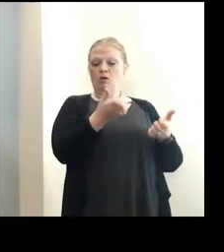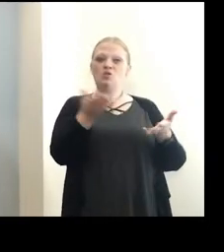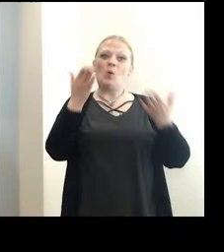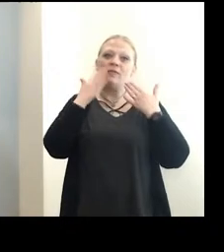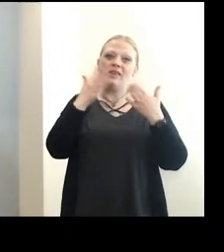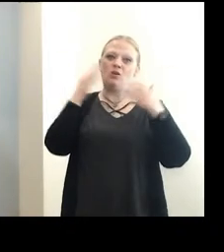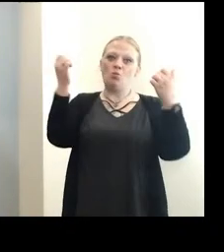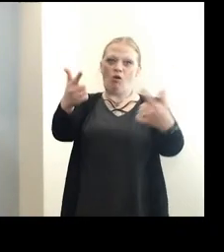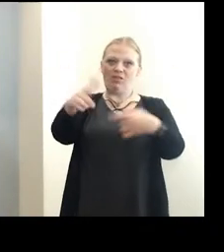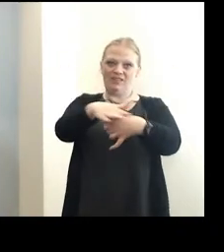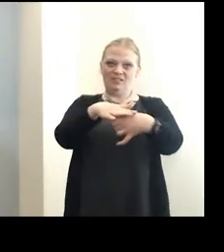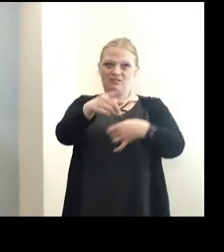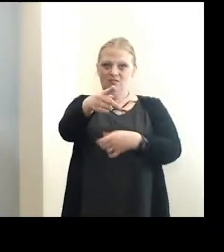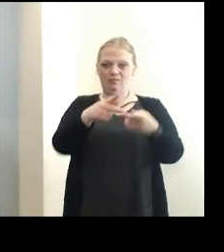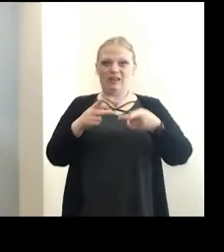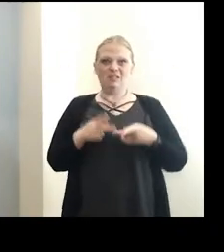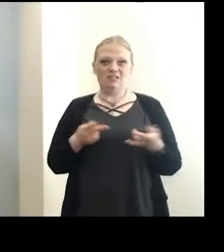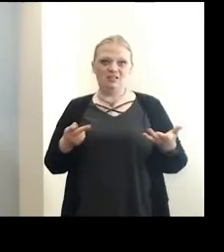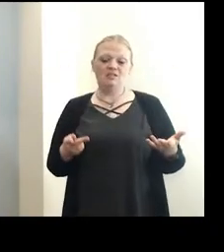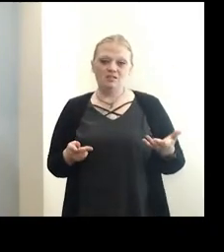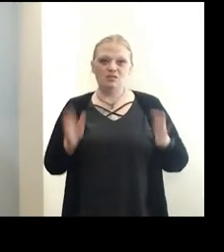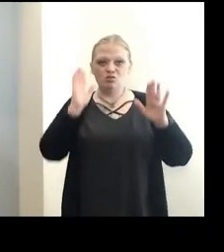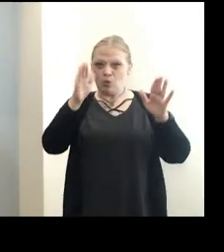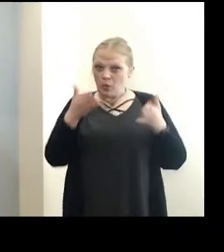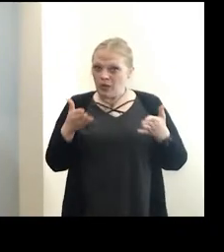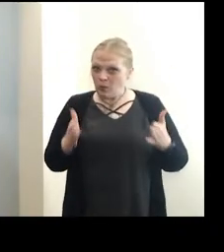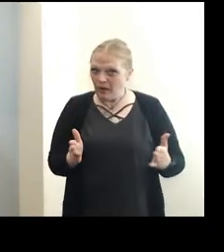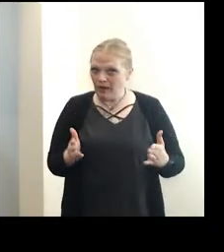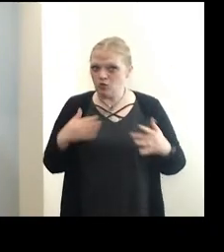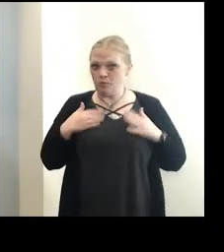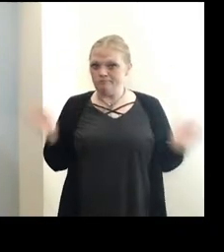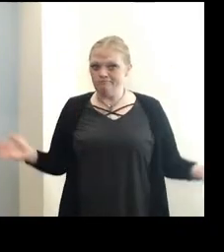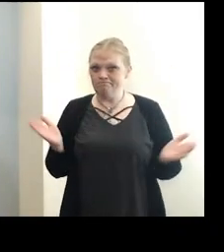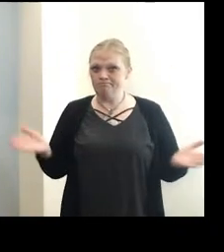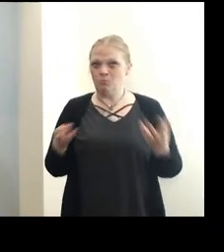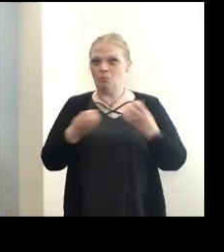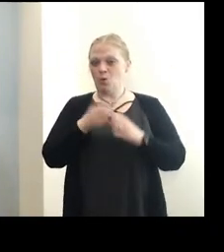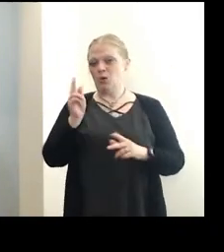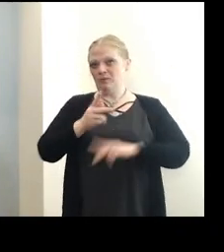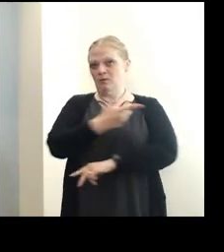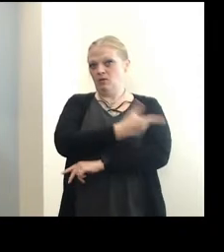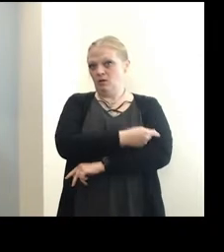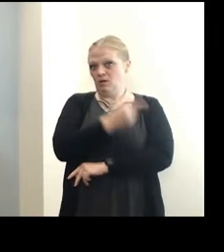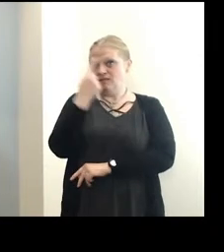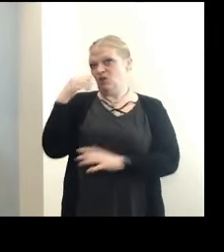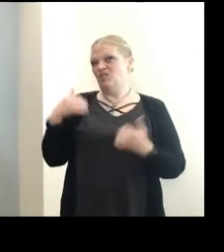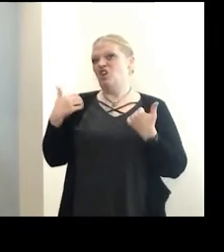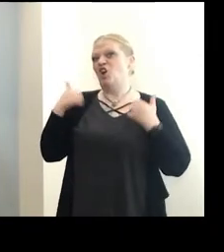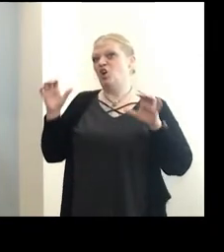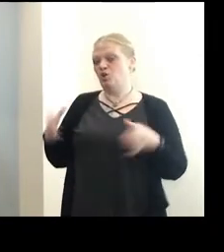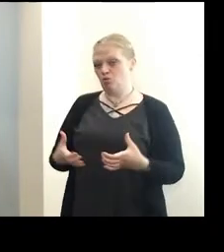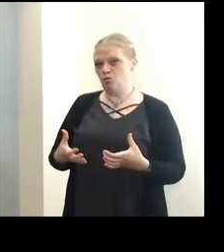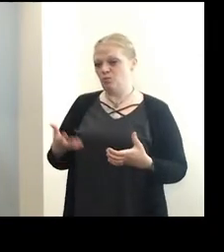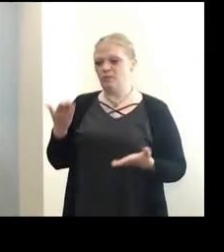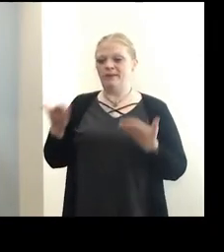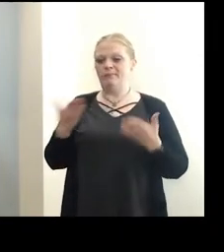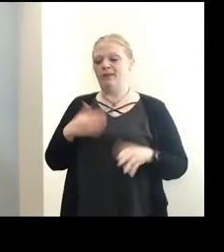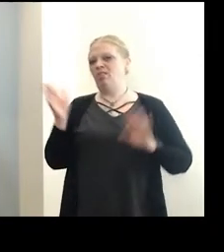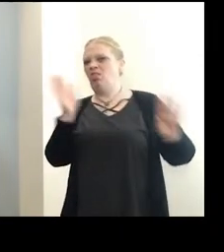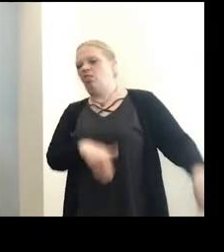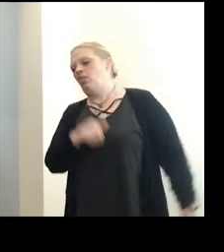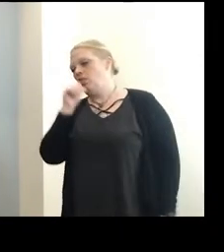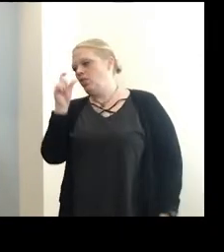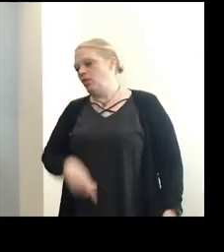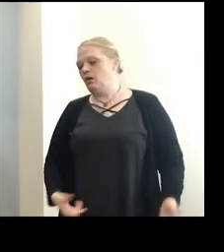thank them all for doing that. It's a great way of getting more people vaccinated, especially in our younger crowd that maybe didn't feel they need to get